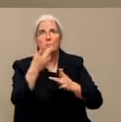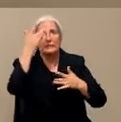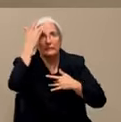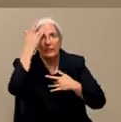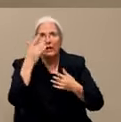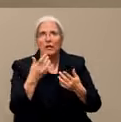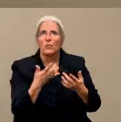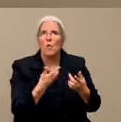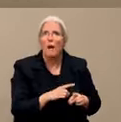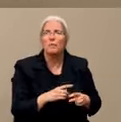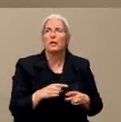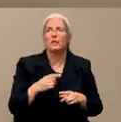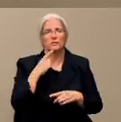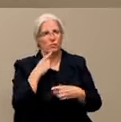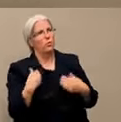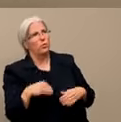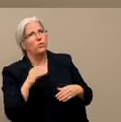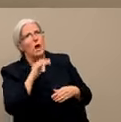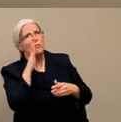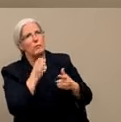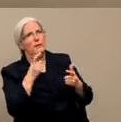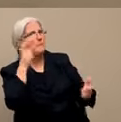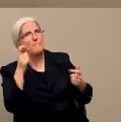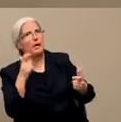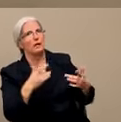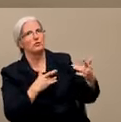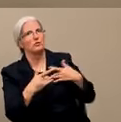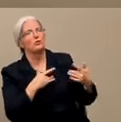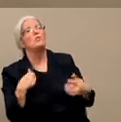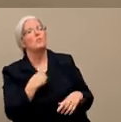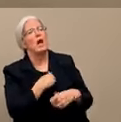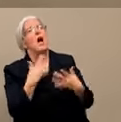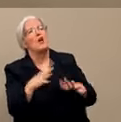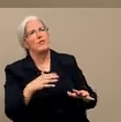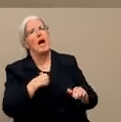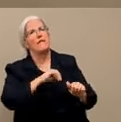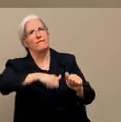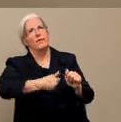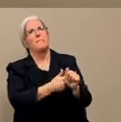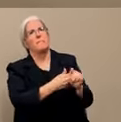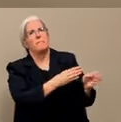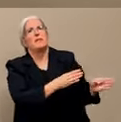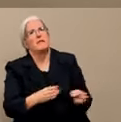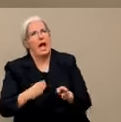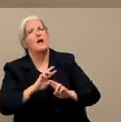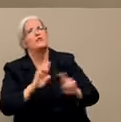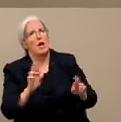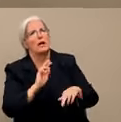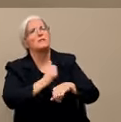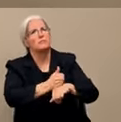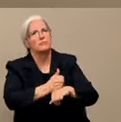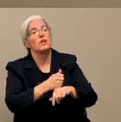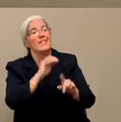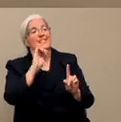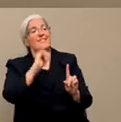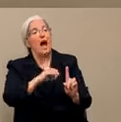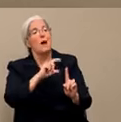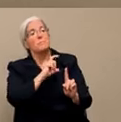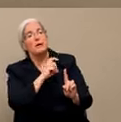And we have a plan in place for that. Obviously, from a medical standpoint, they will receive treatment just like anyone else would.